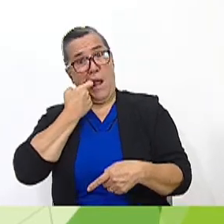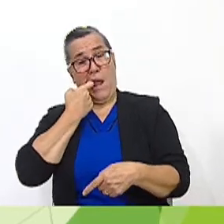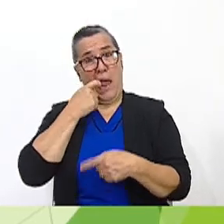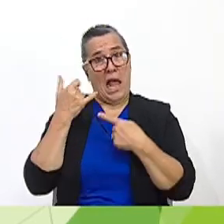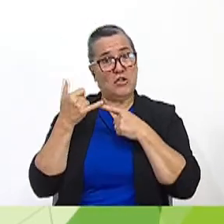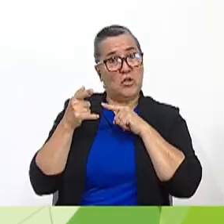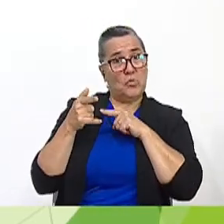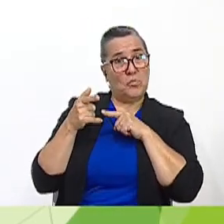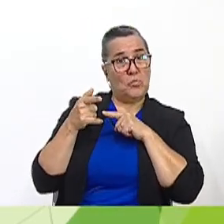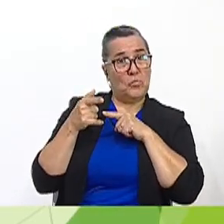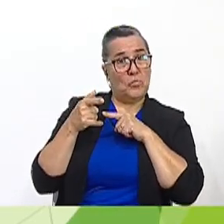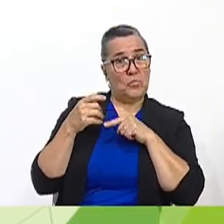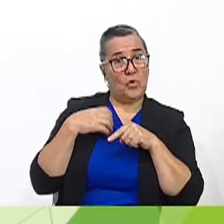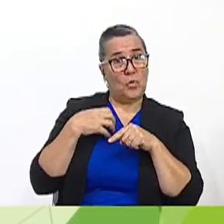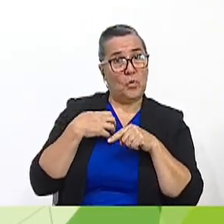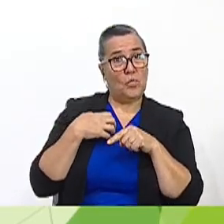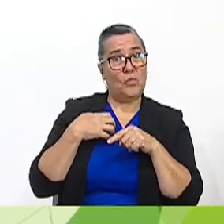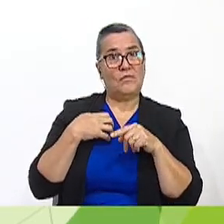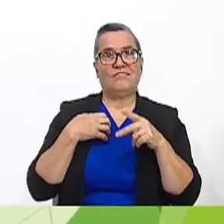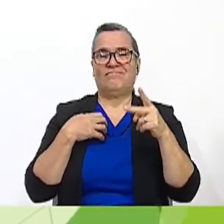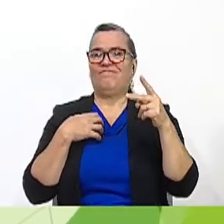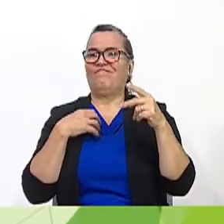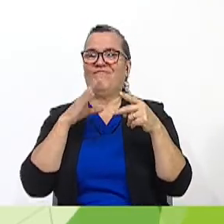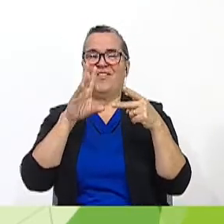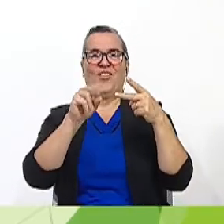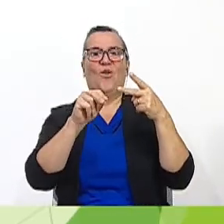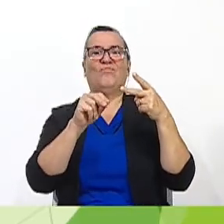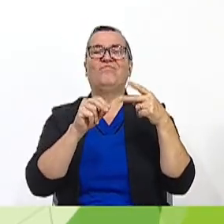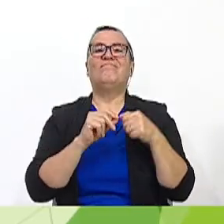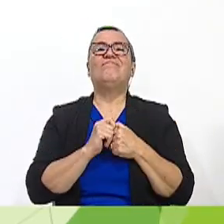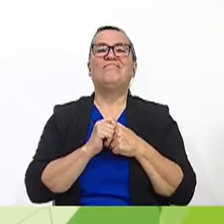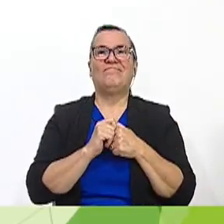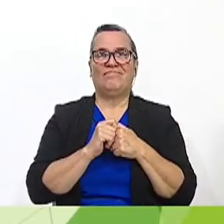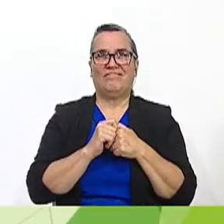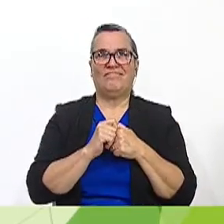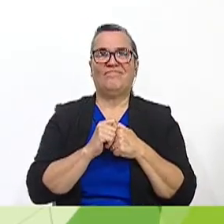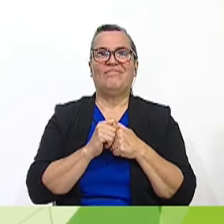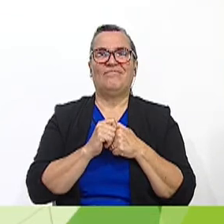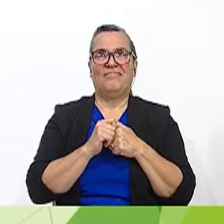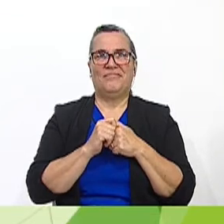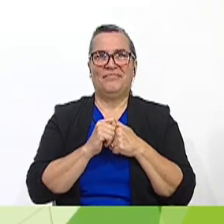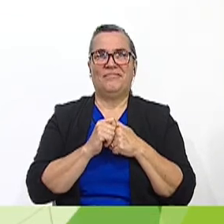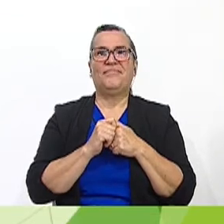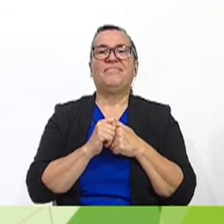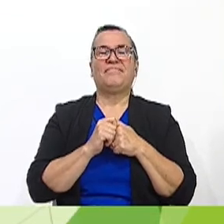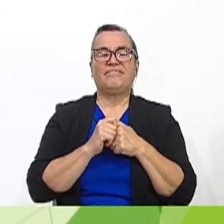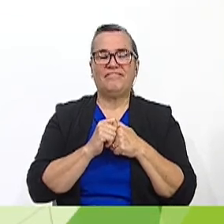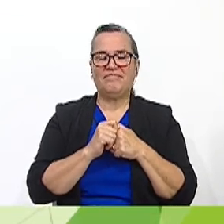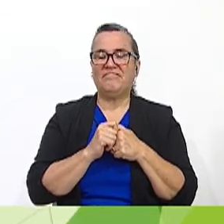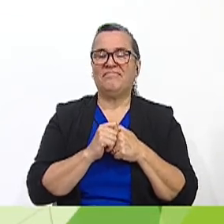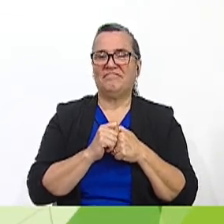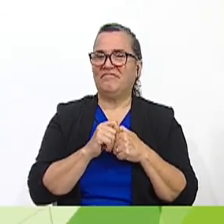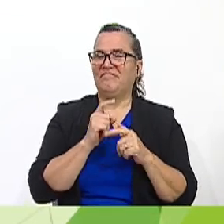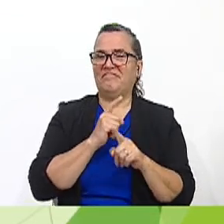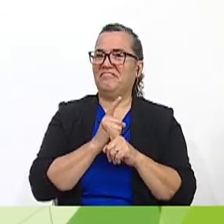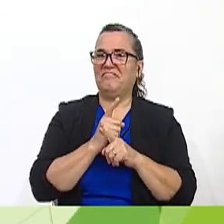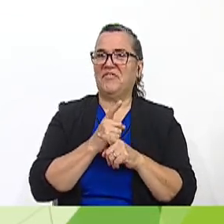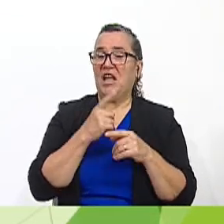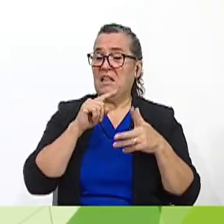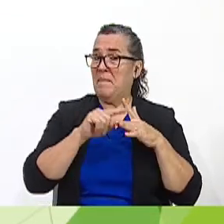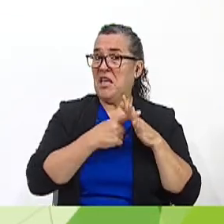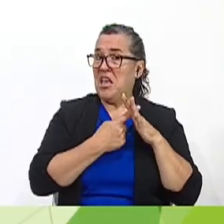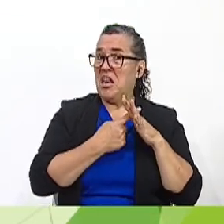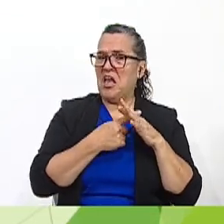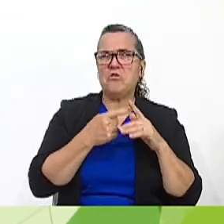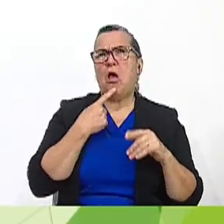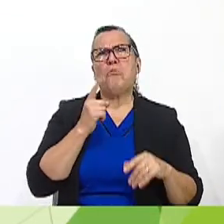phones? Uh-huh. Very good. Let's remember. Well, the answer is no. Right? At the beginning of the